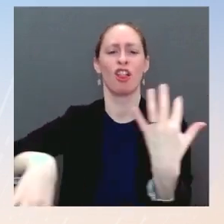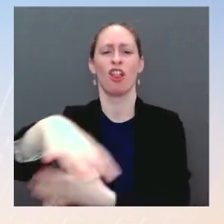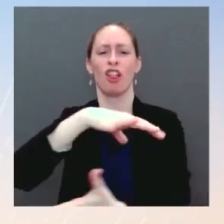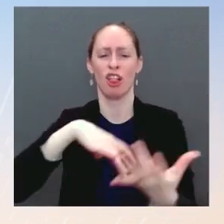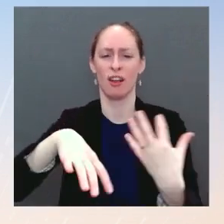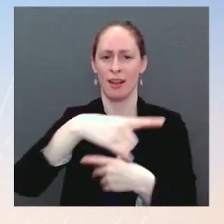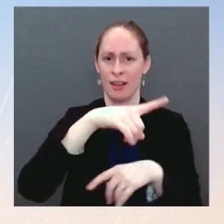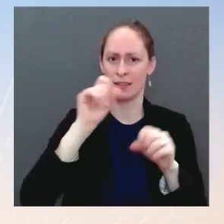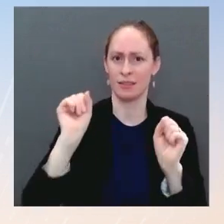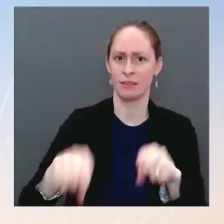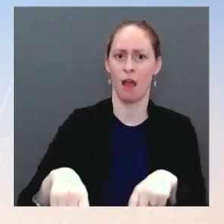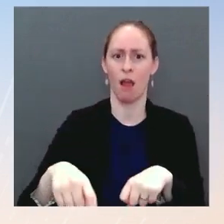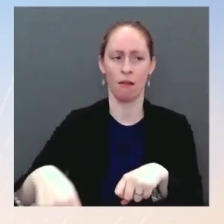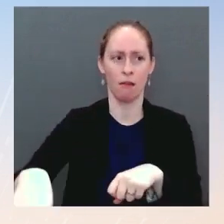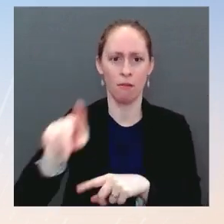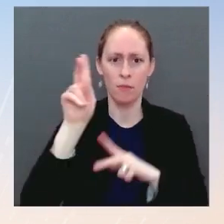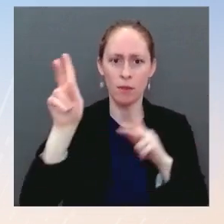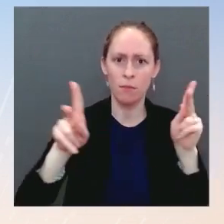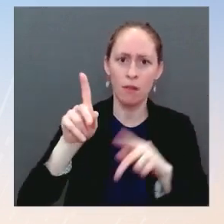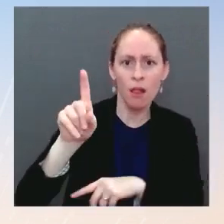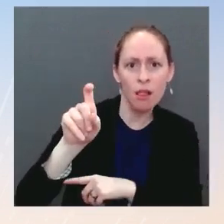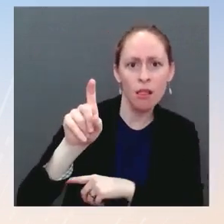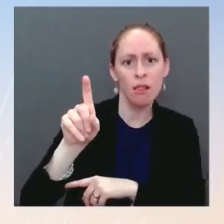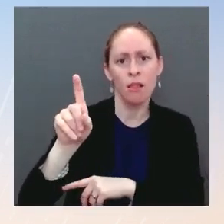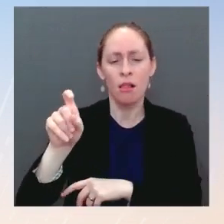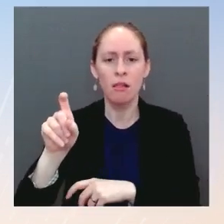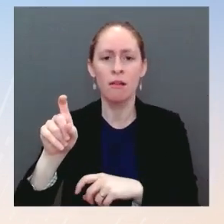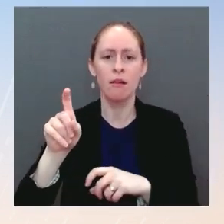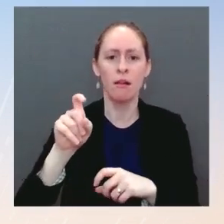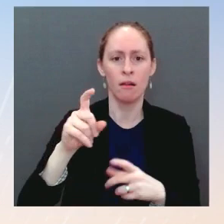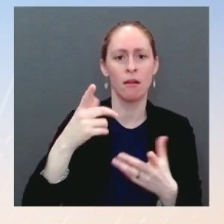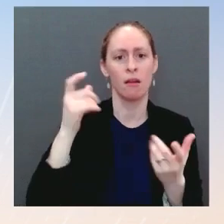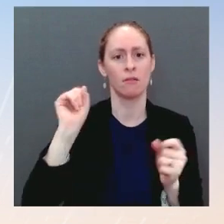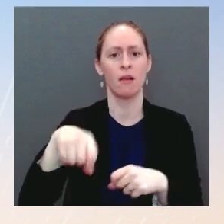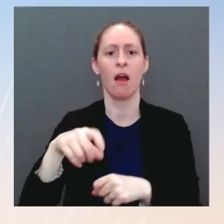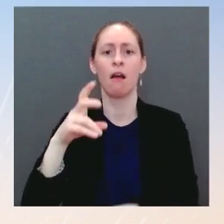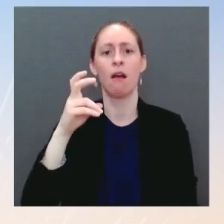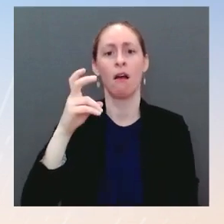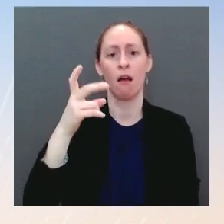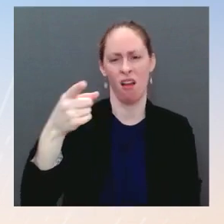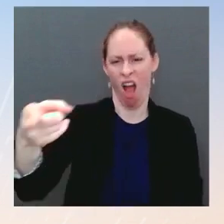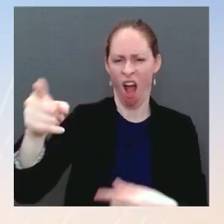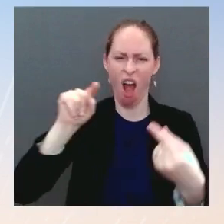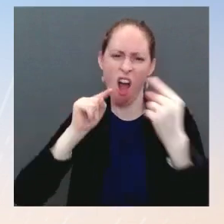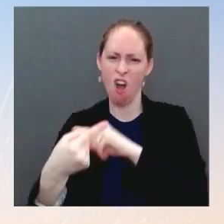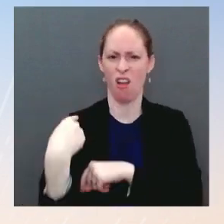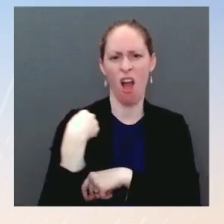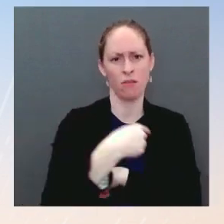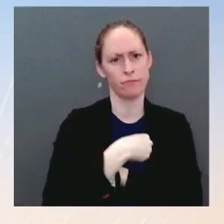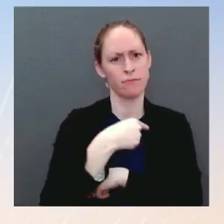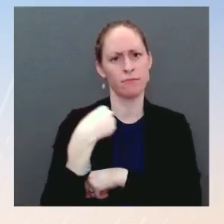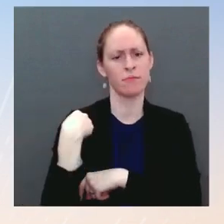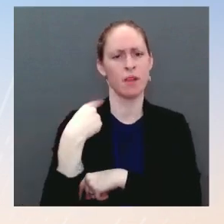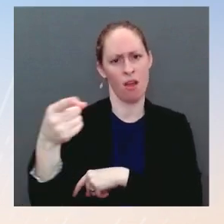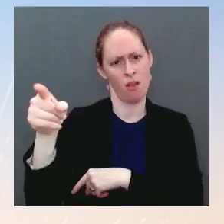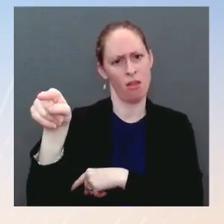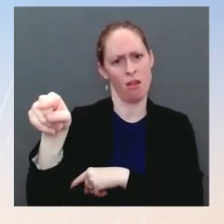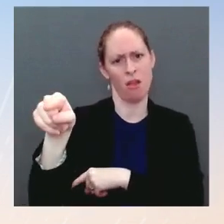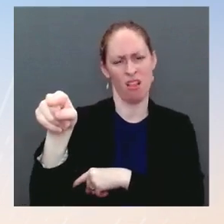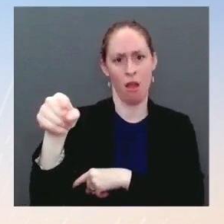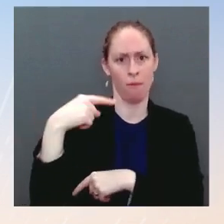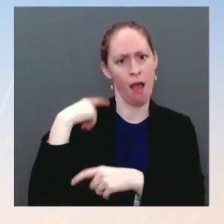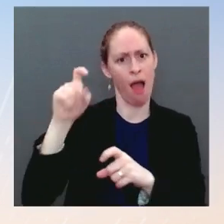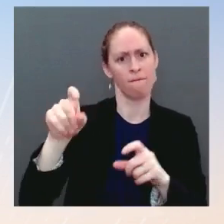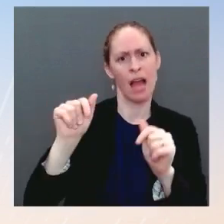very different circumstance, but certainly he leans on and his decades of experience